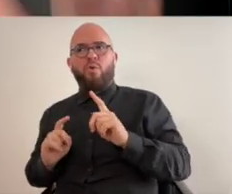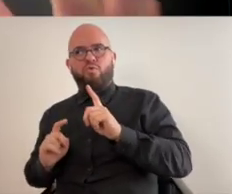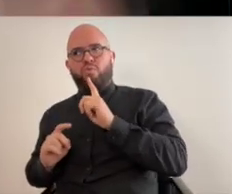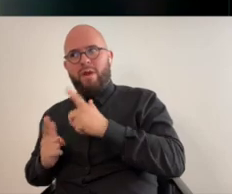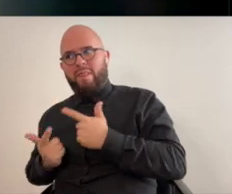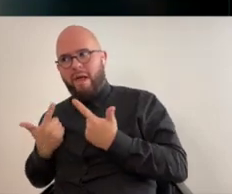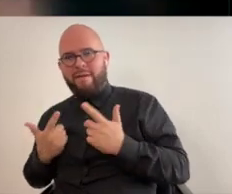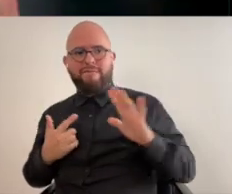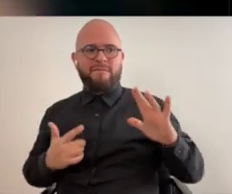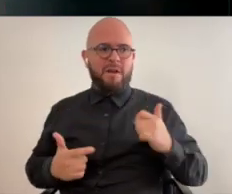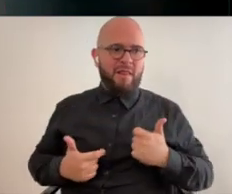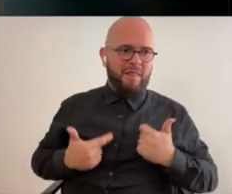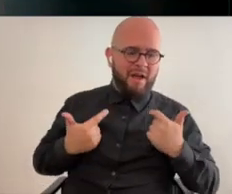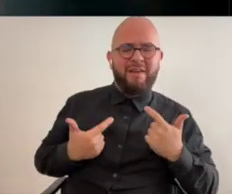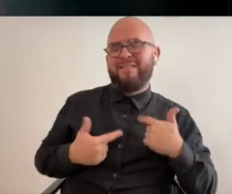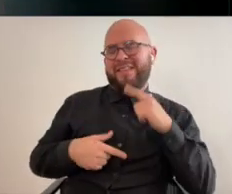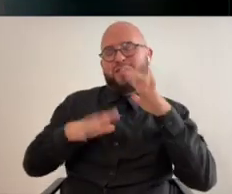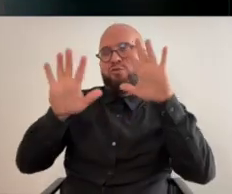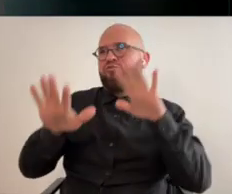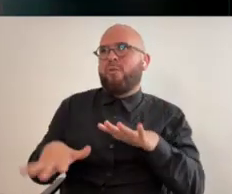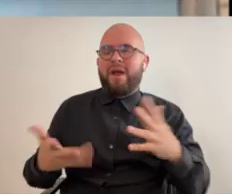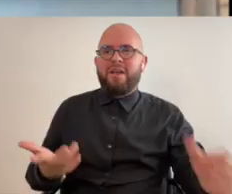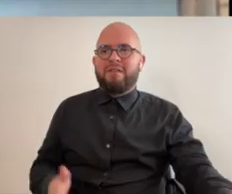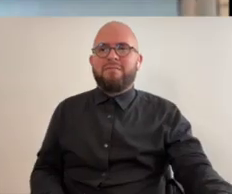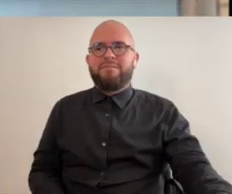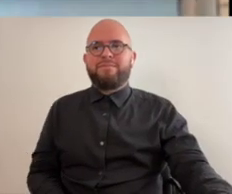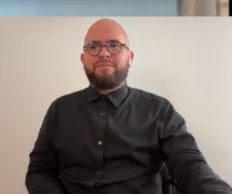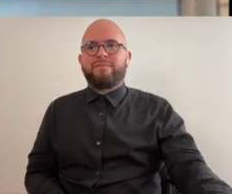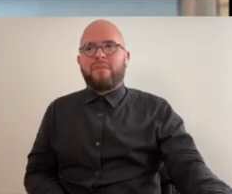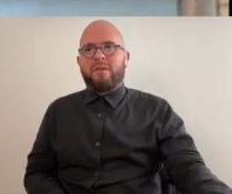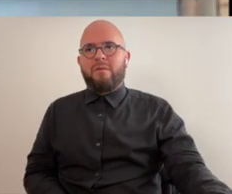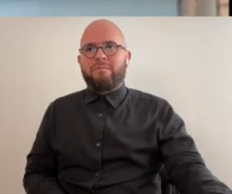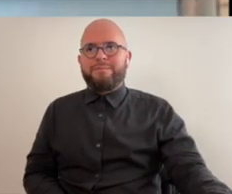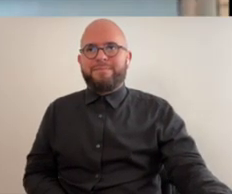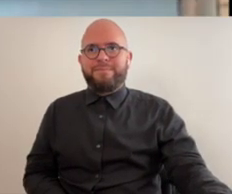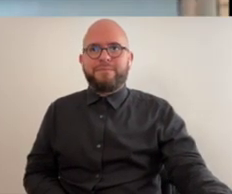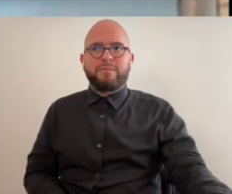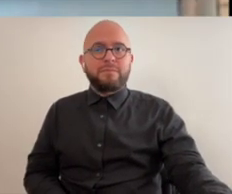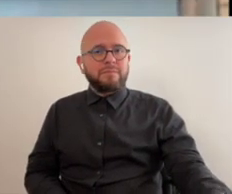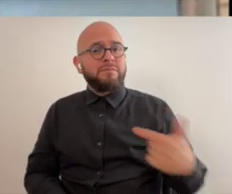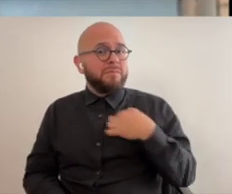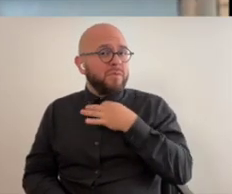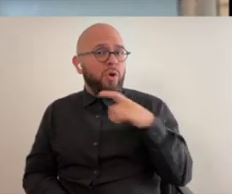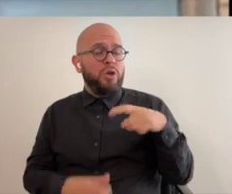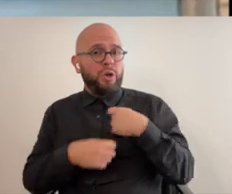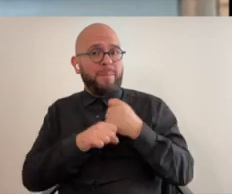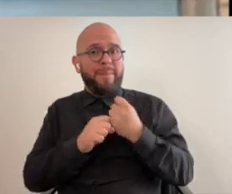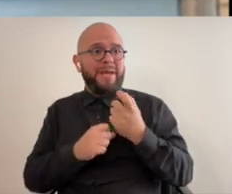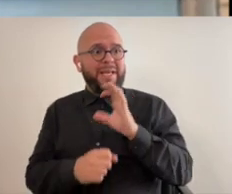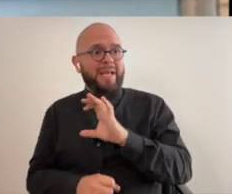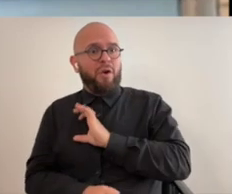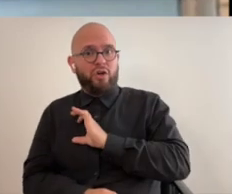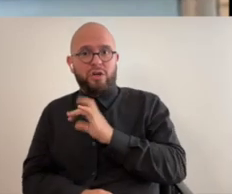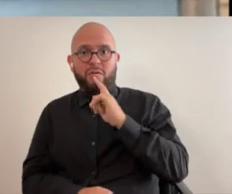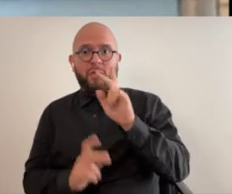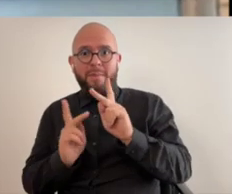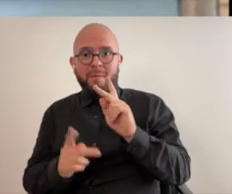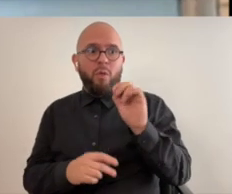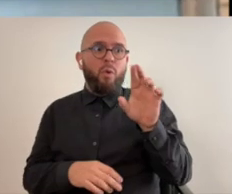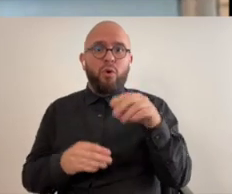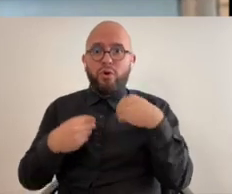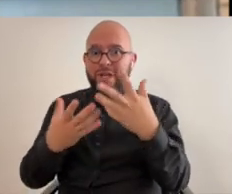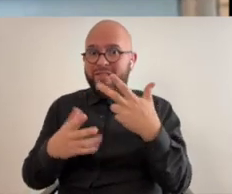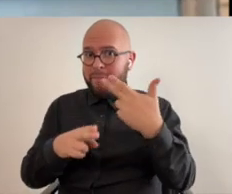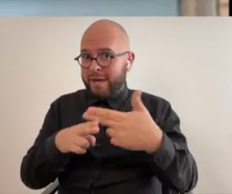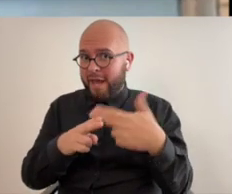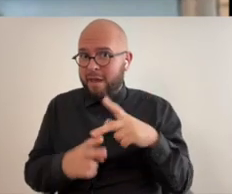living our own reality i like that juxtaposition it really is wonderful do you like create characters for the people do